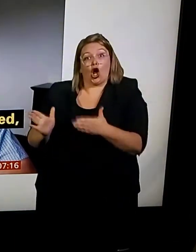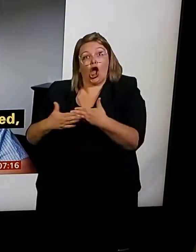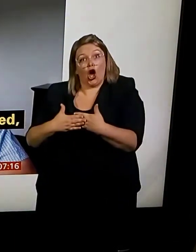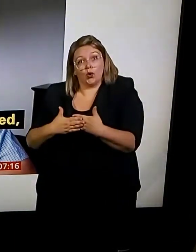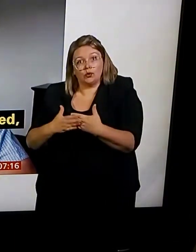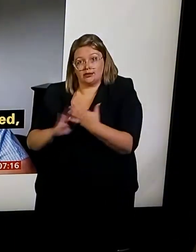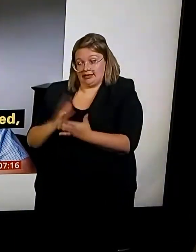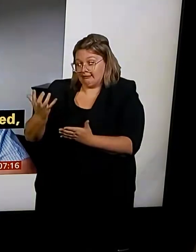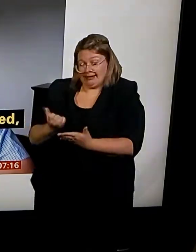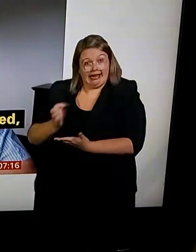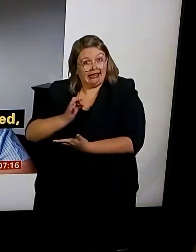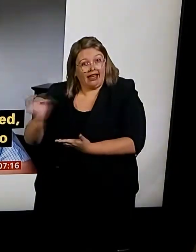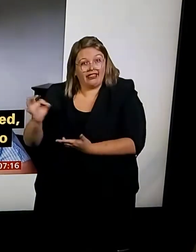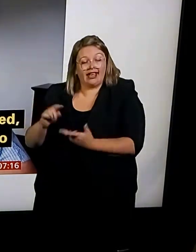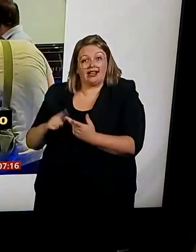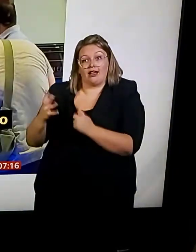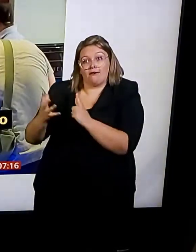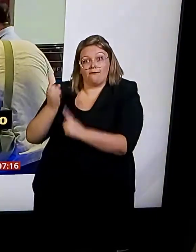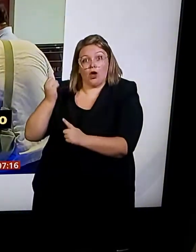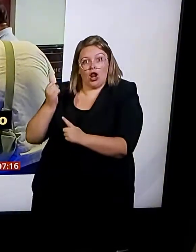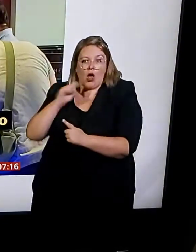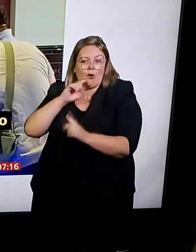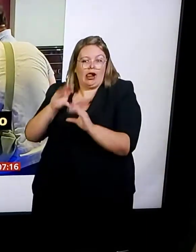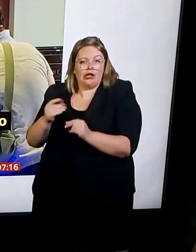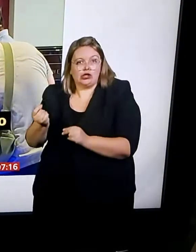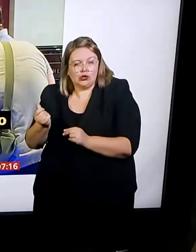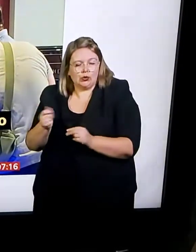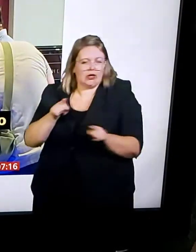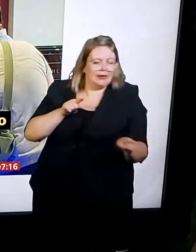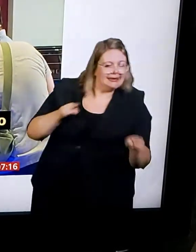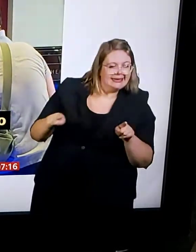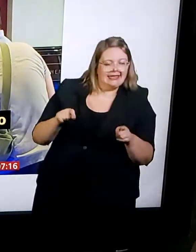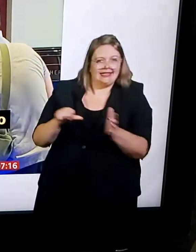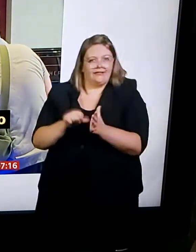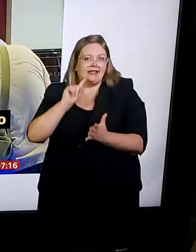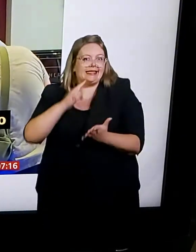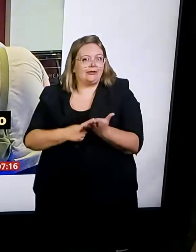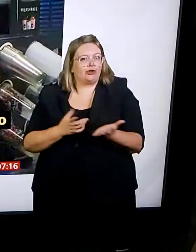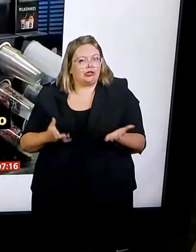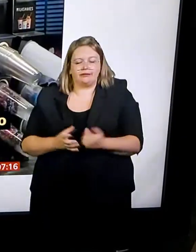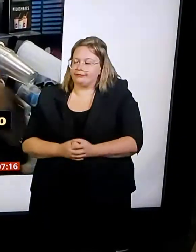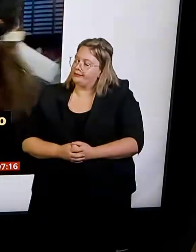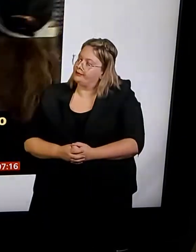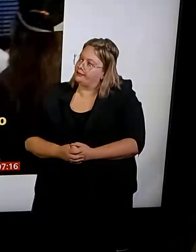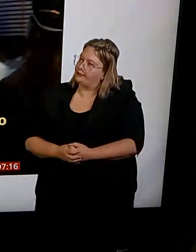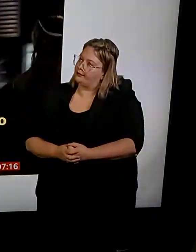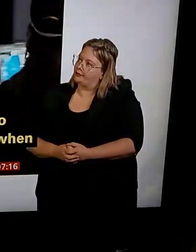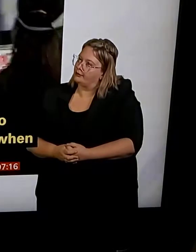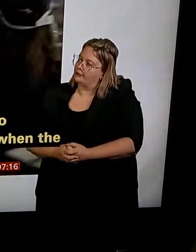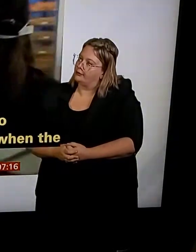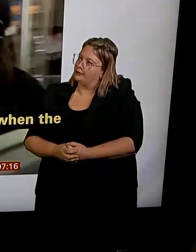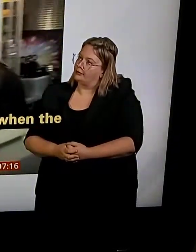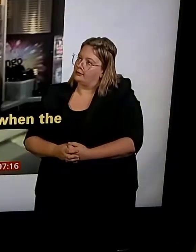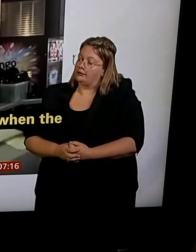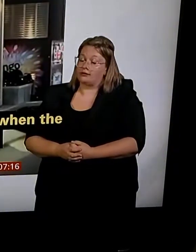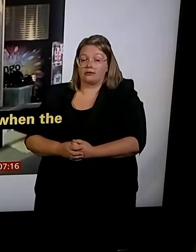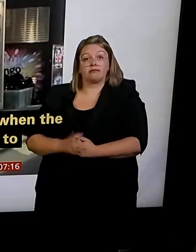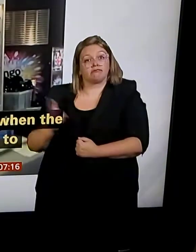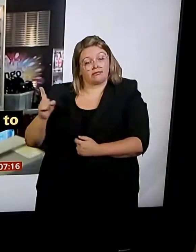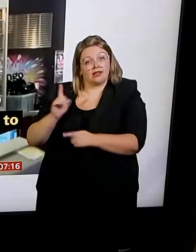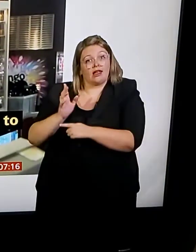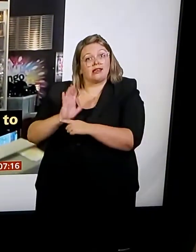keep your travel month intact if you're heading off on holiday. And Krista finds this more to Tirolter that first meets the eye.